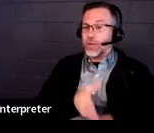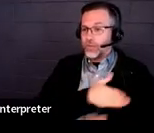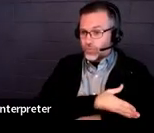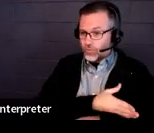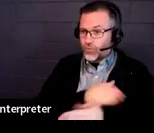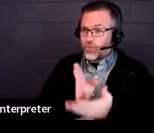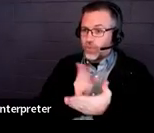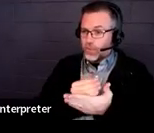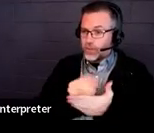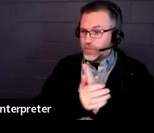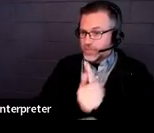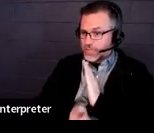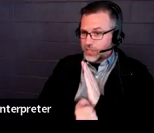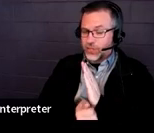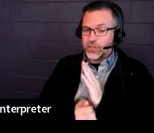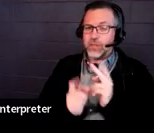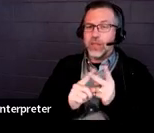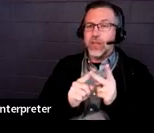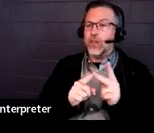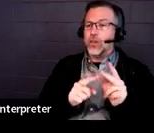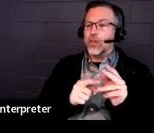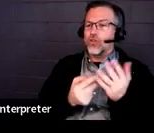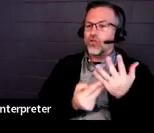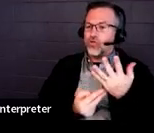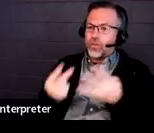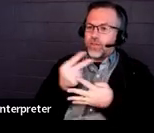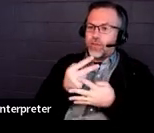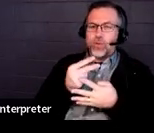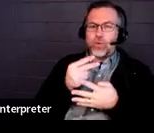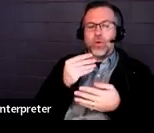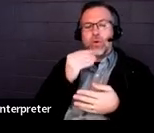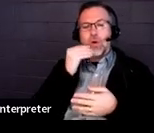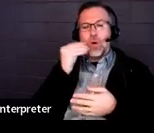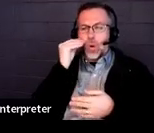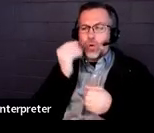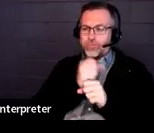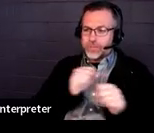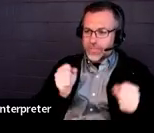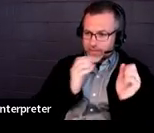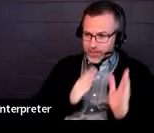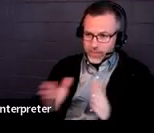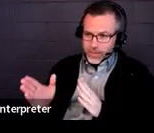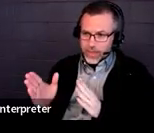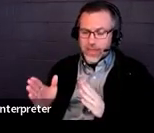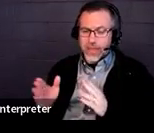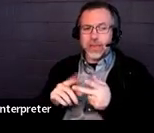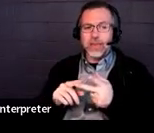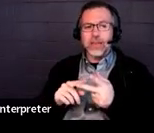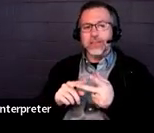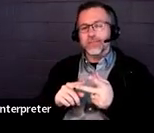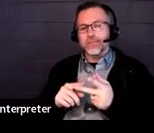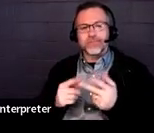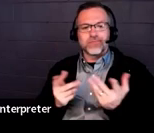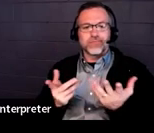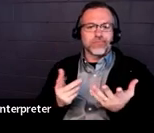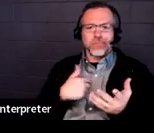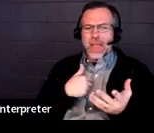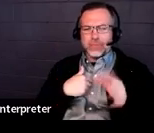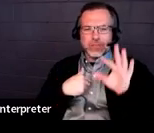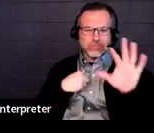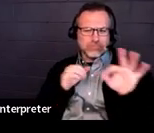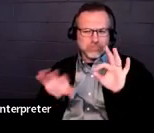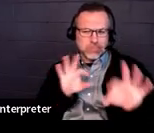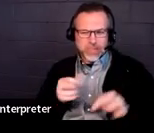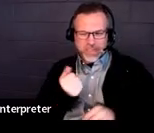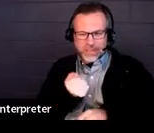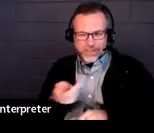or review home safety plan, or seek support for medical appointments. I'm just kind of picking a few off of